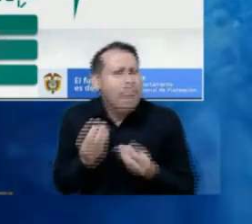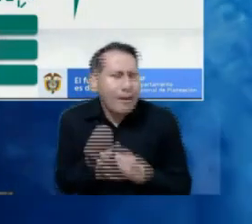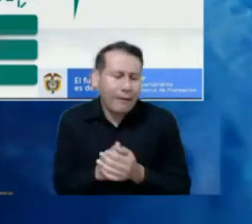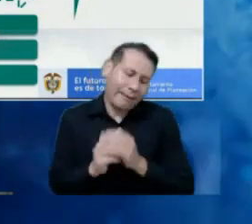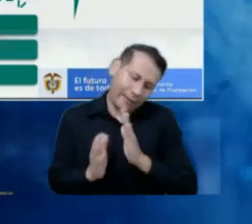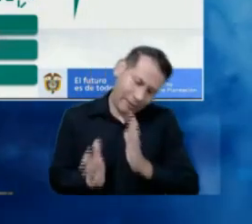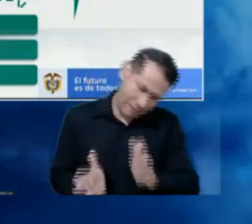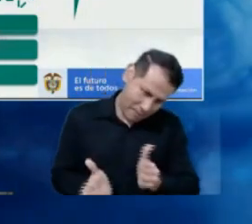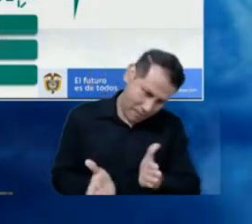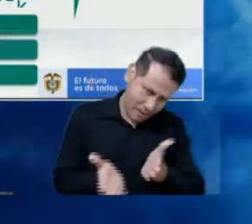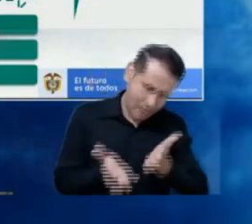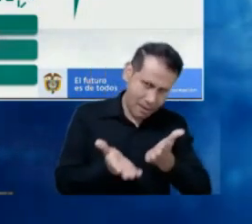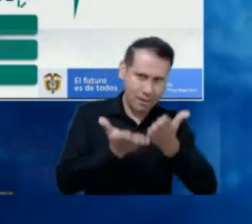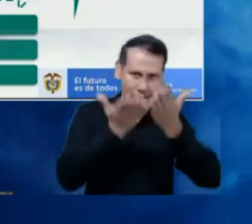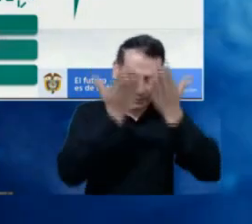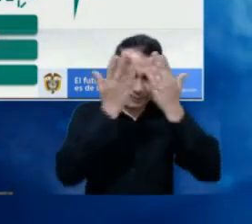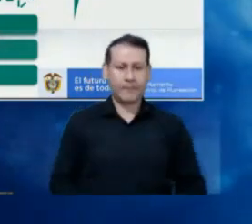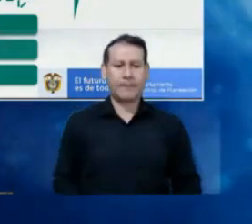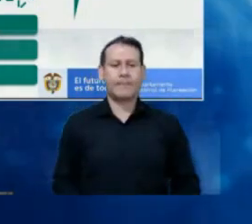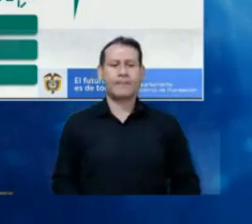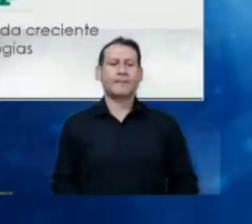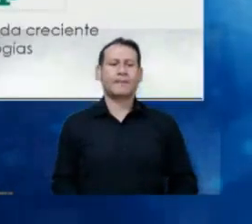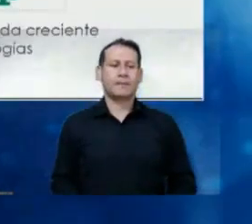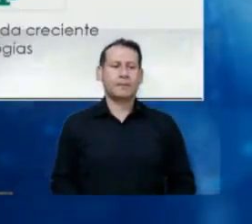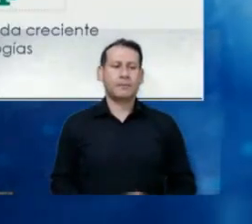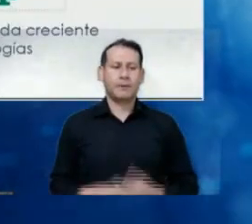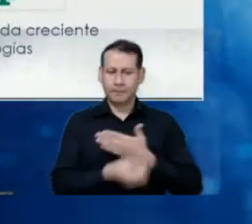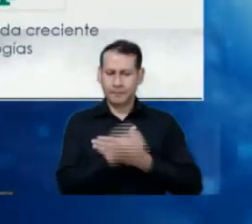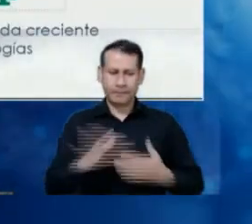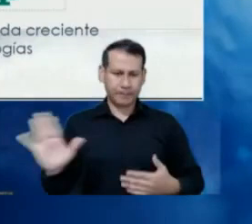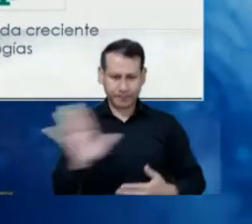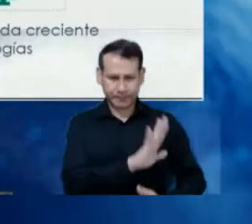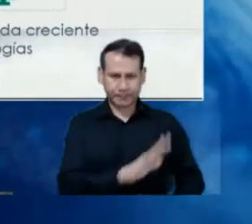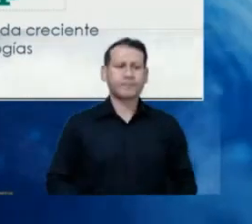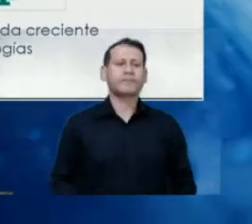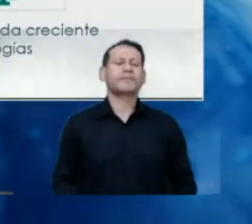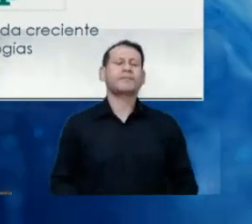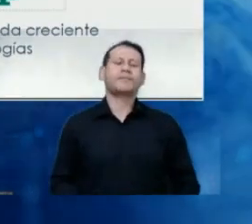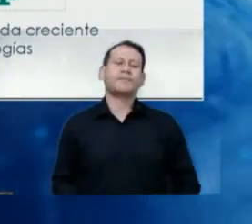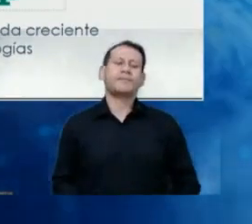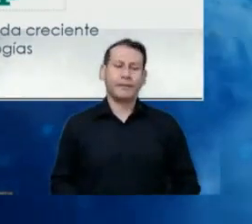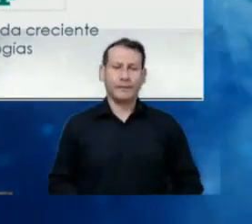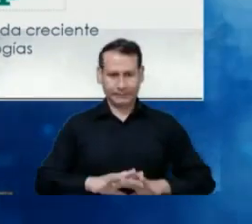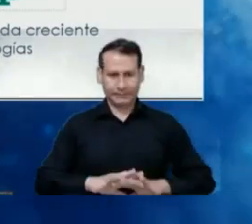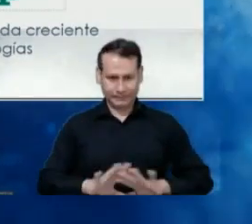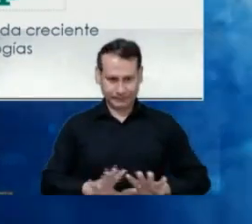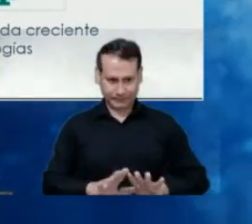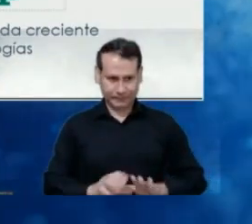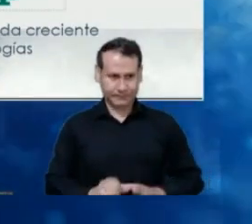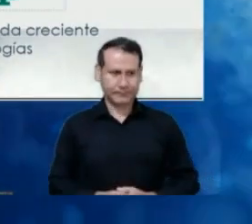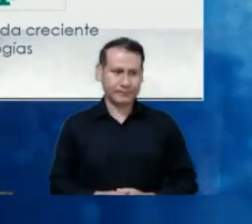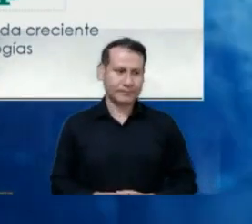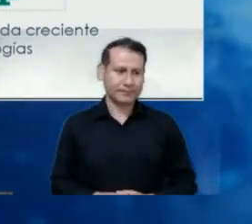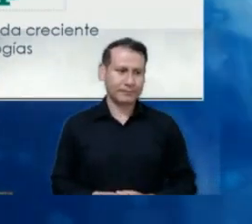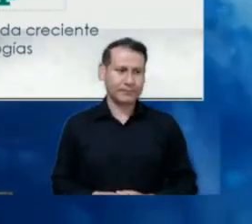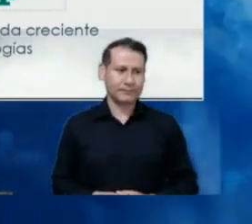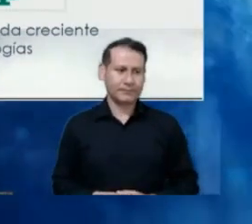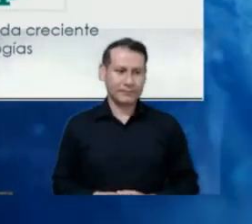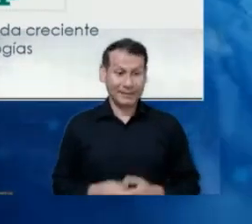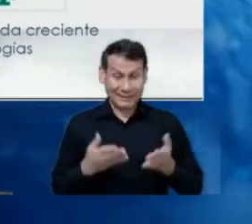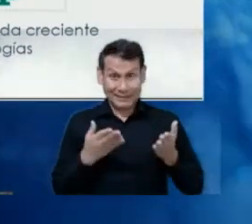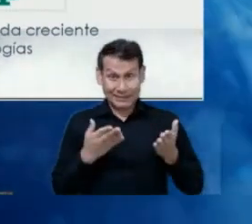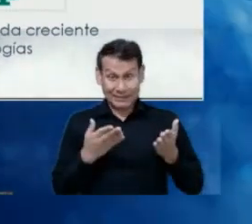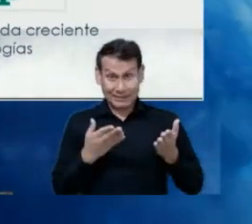done in pro of improvement, really. It not to annoy you. So, and this is